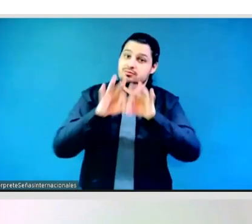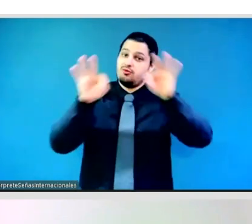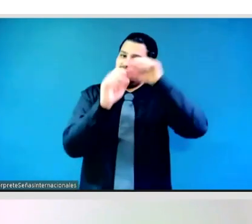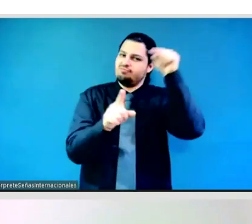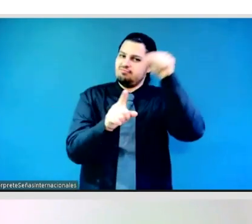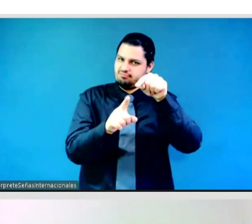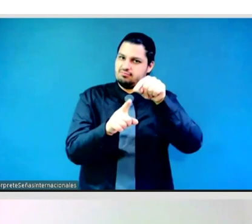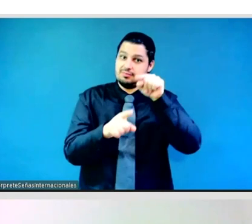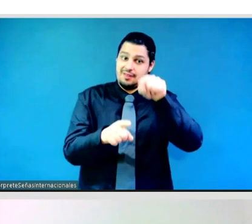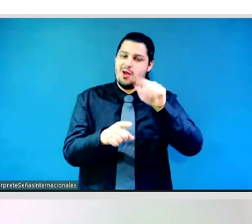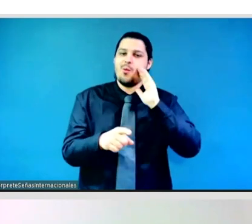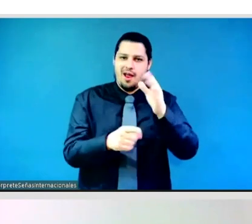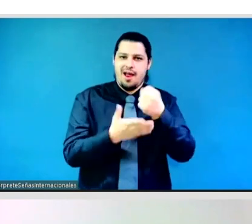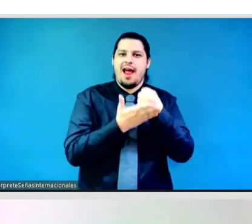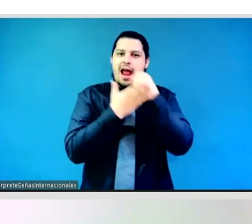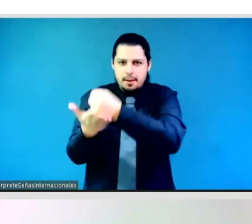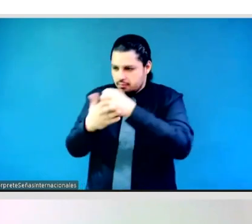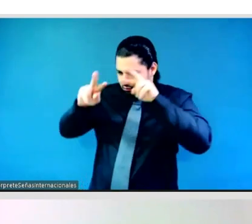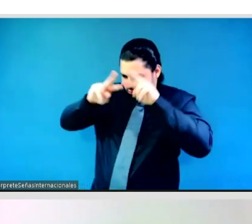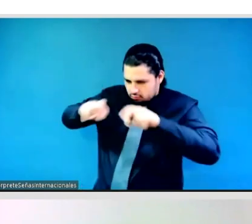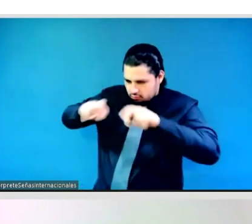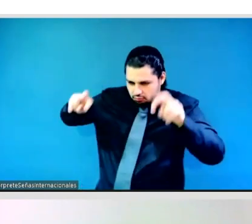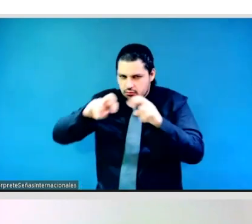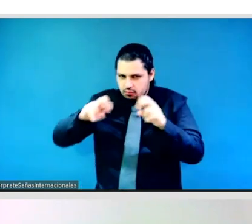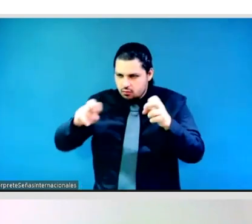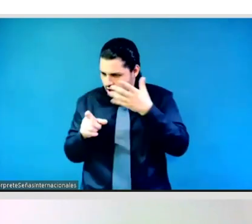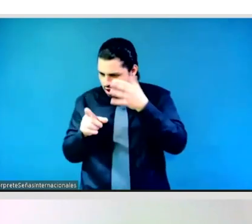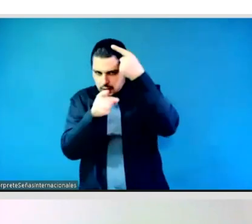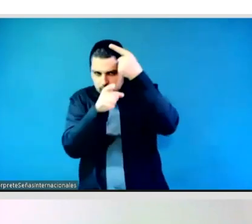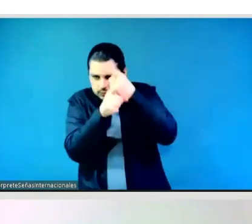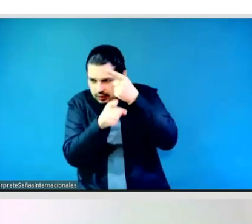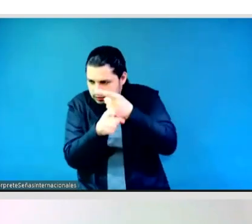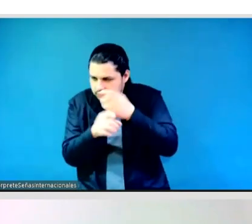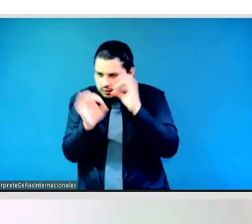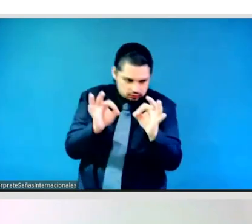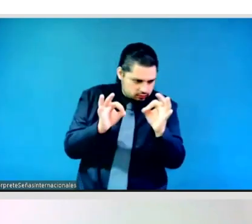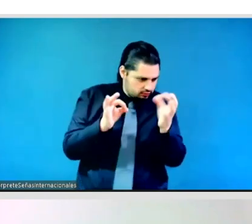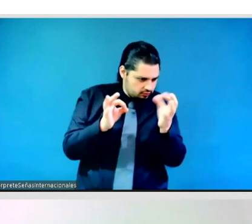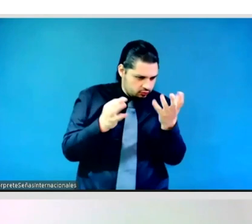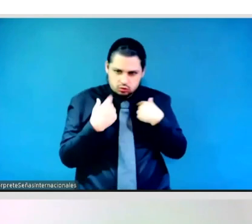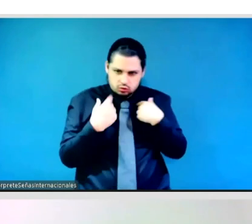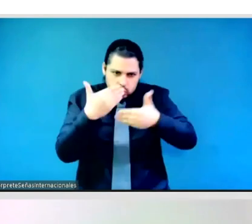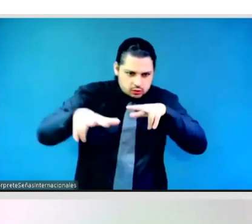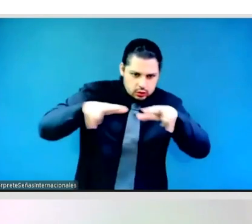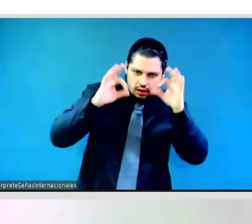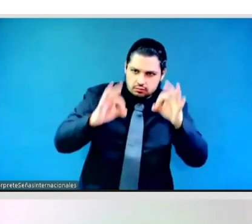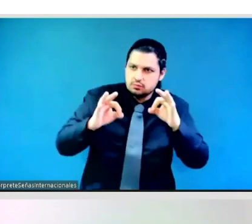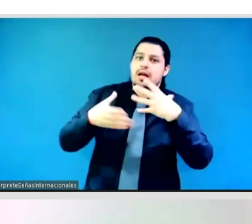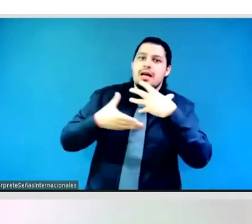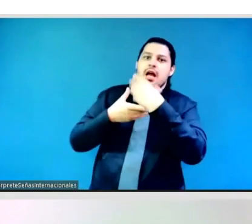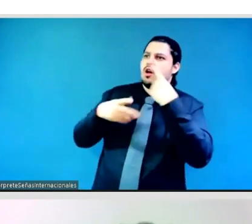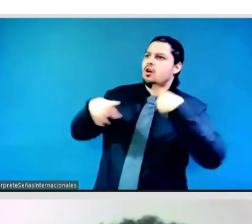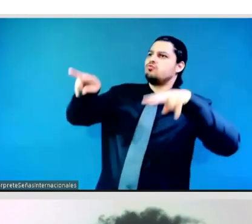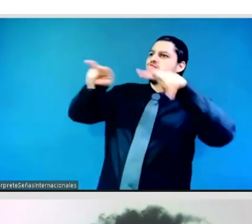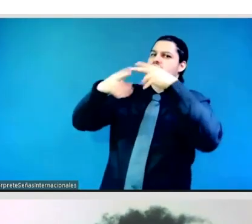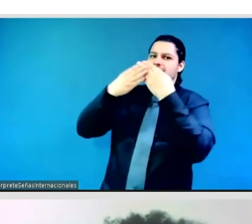preparation, implementation, monitoring of policies, budgets and laws, and this is really, really key. So I mean, the one thing that we